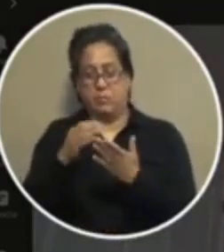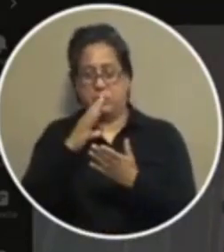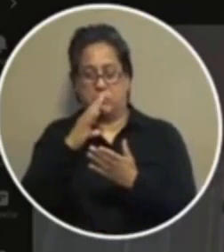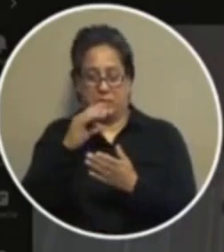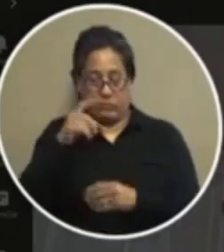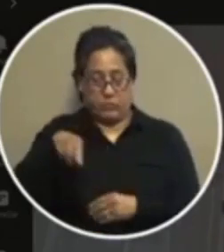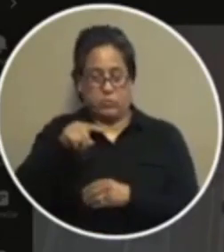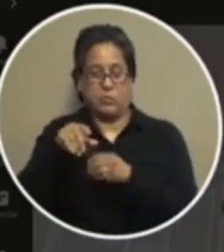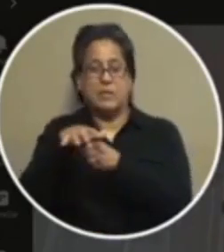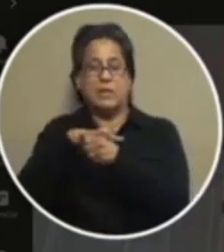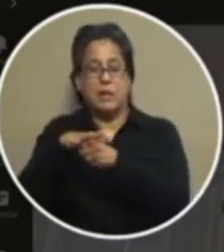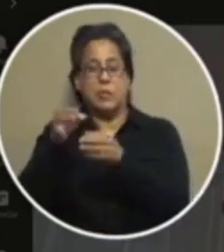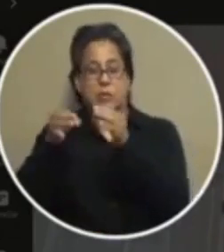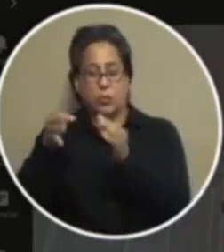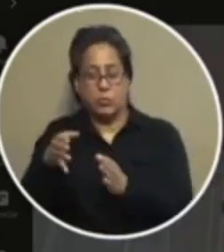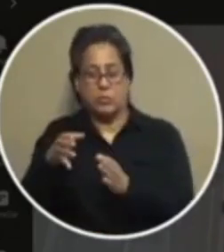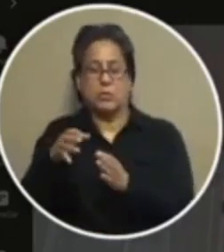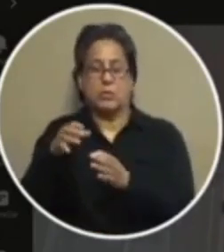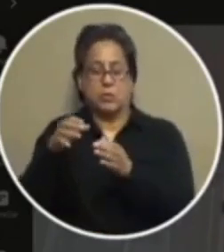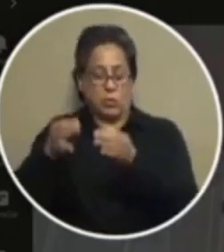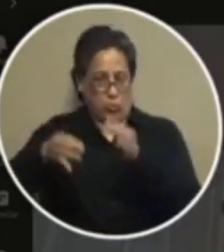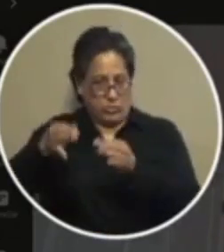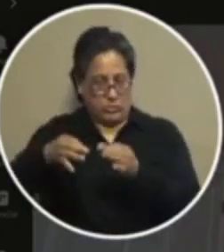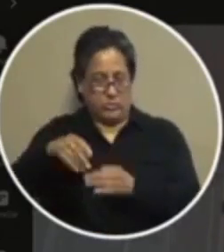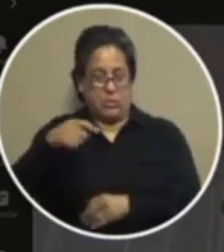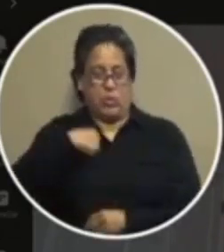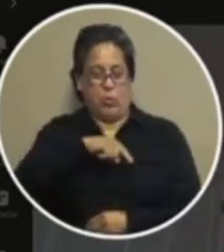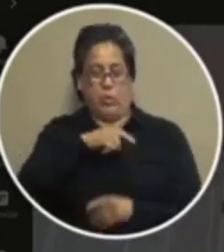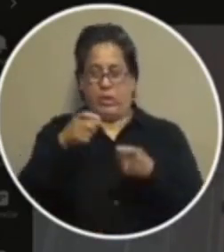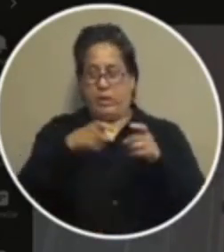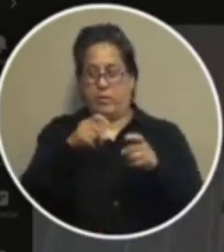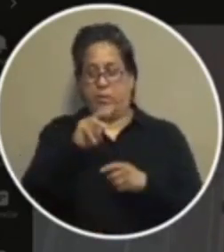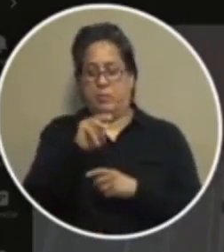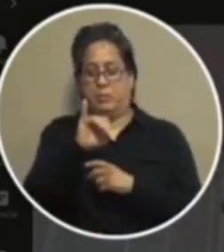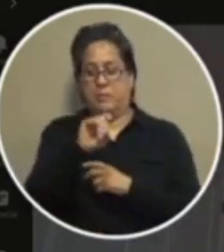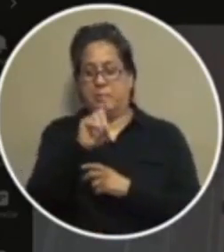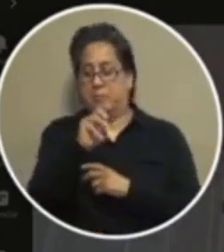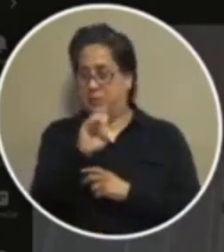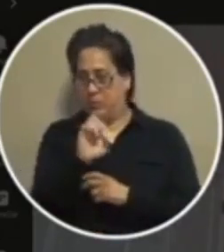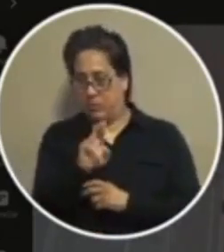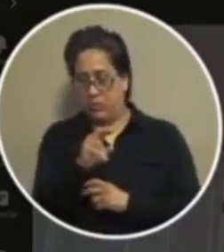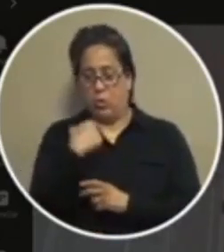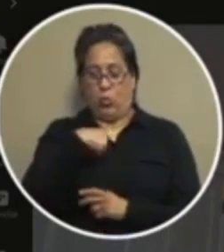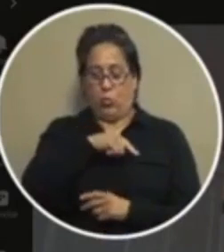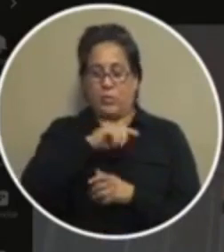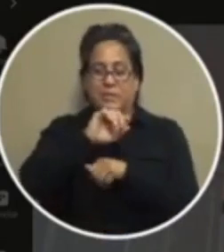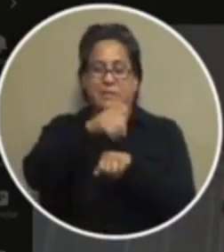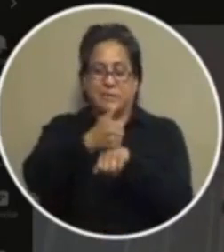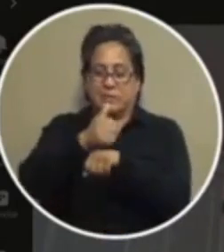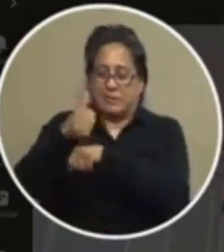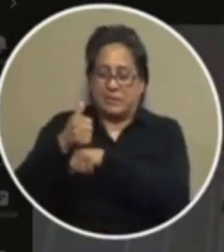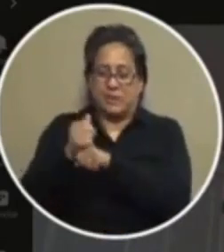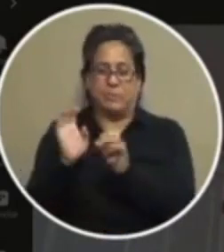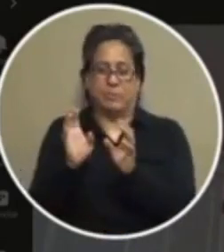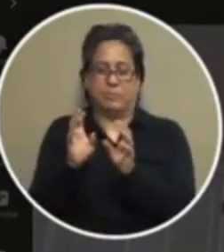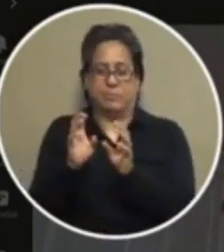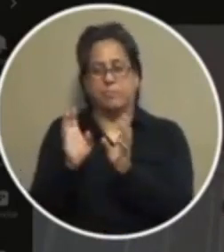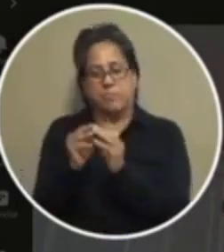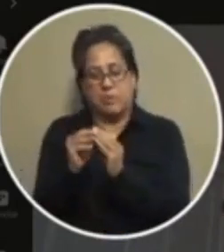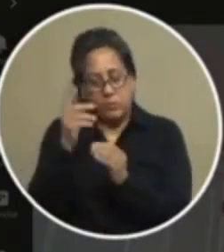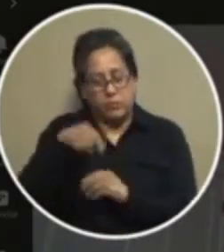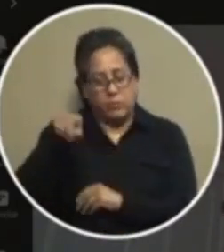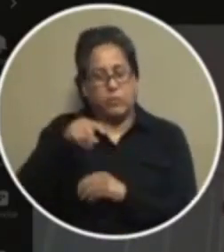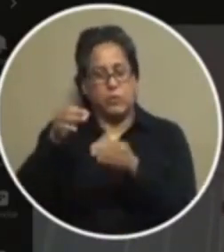behalf of those county courts so we're the ones that would be handling the misdemeanor cases and we are the ones that would be setting up the hearings for those courts